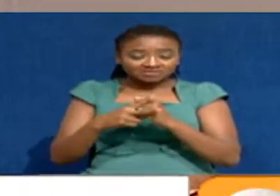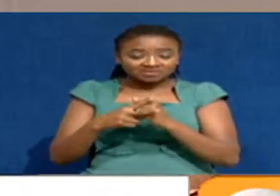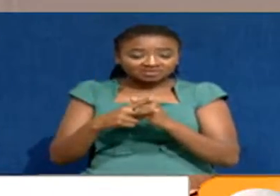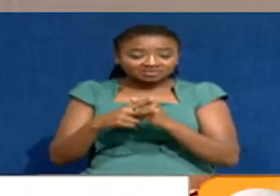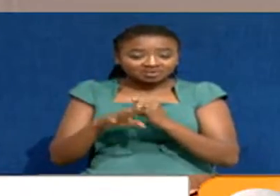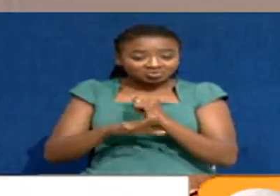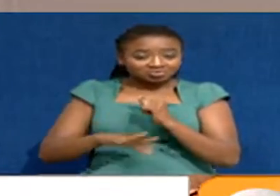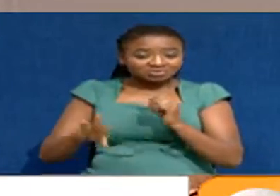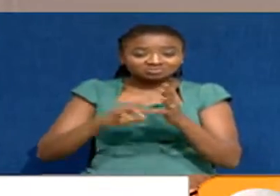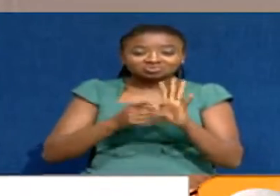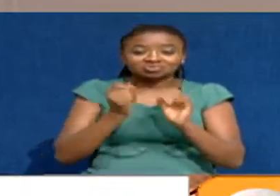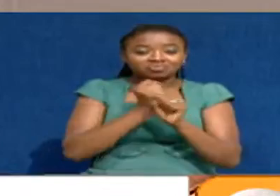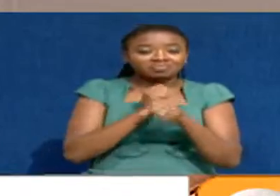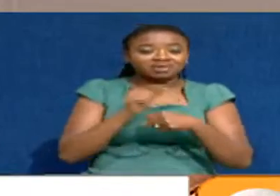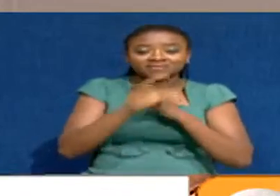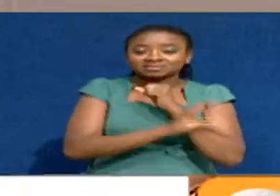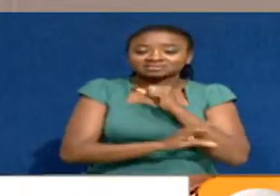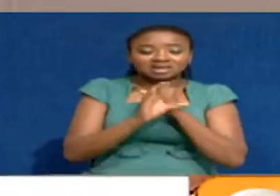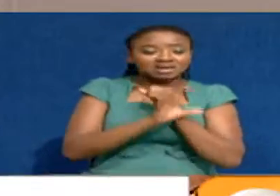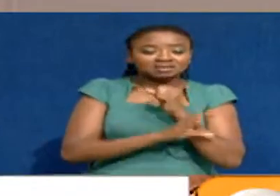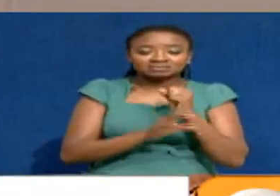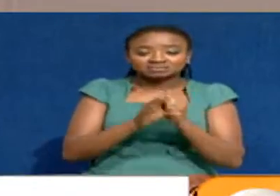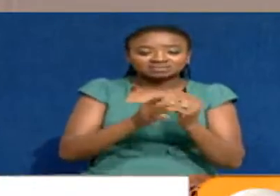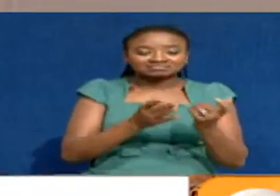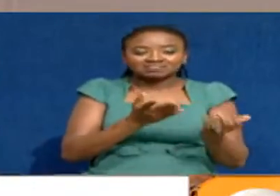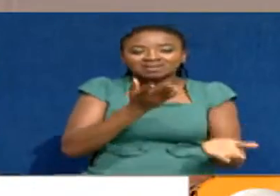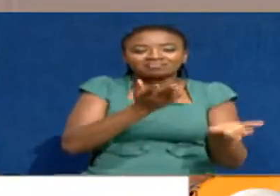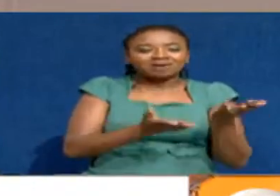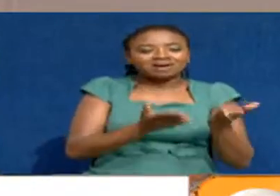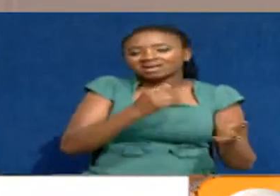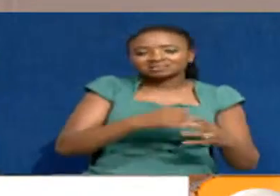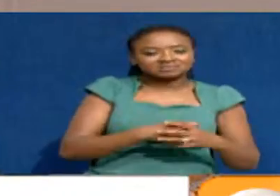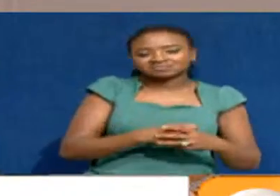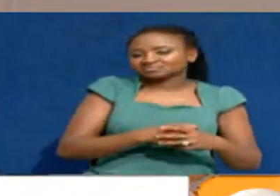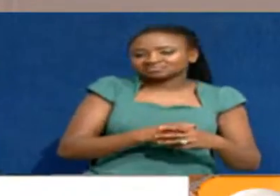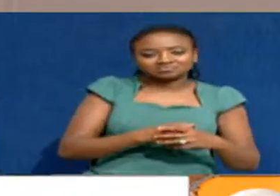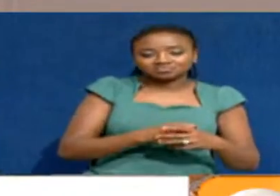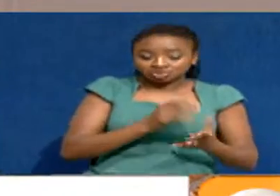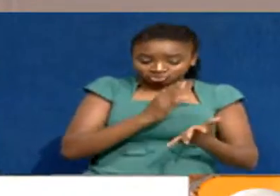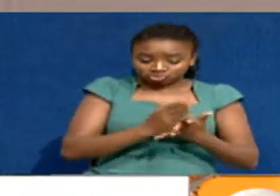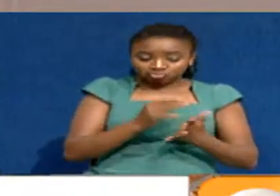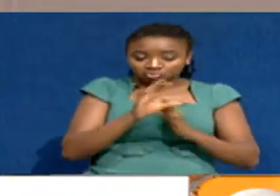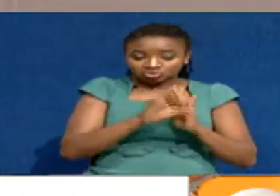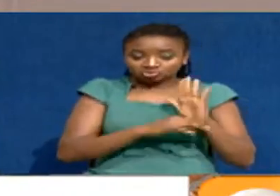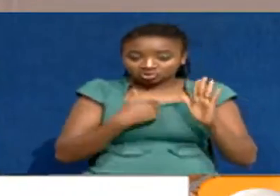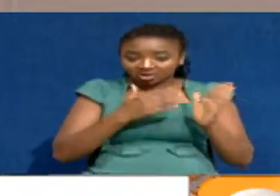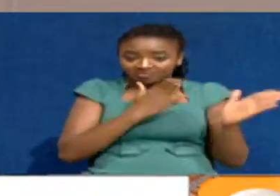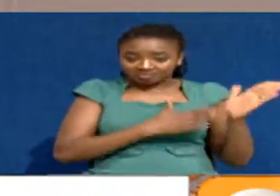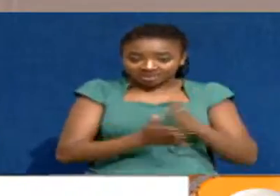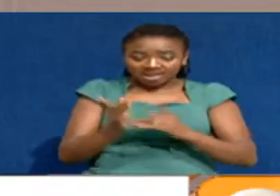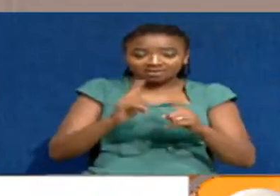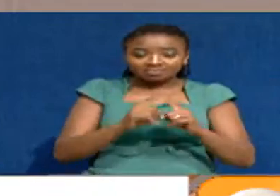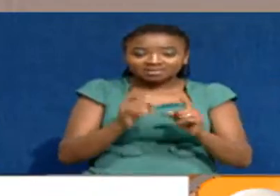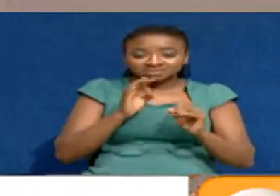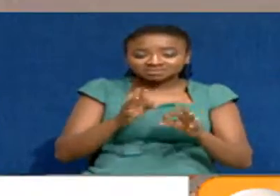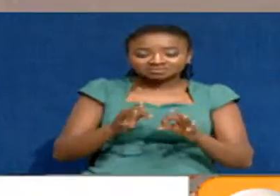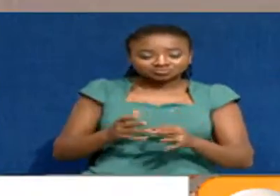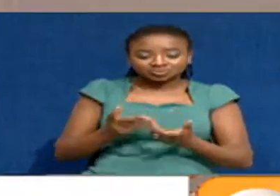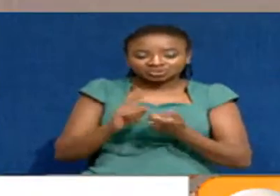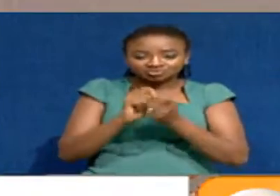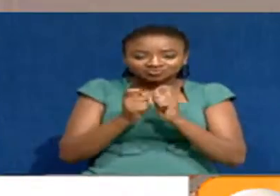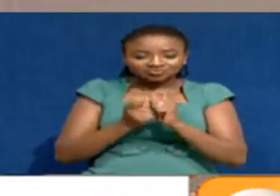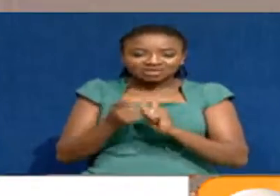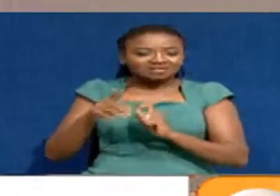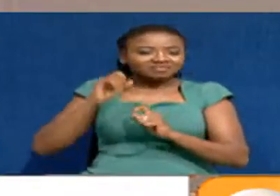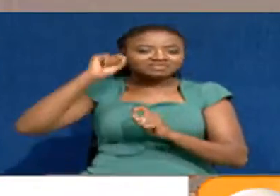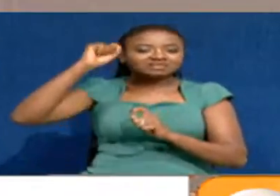country. We have a formula in the constitution, yes. But the decision to pay these for another 10, 12 years is a political one.